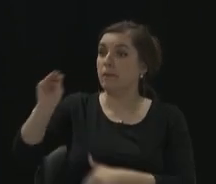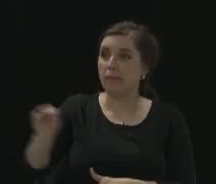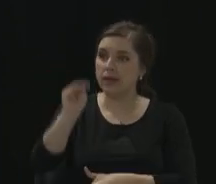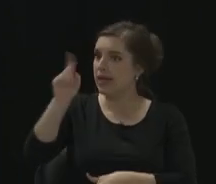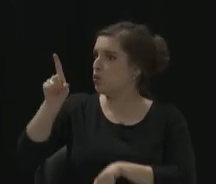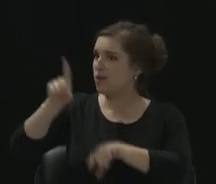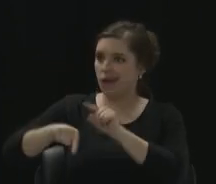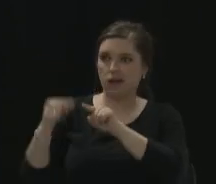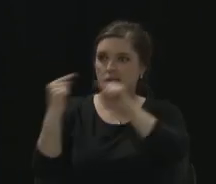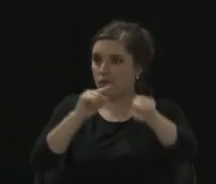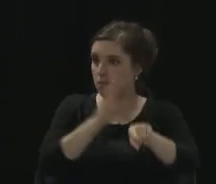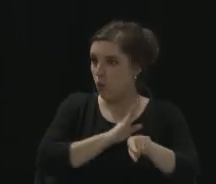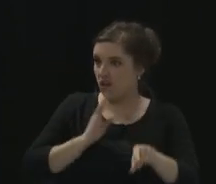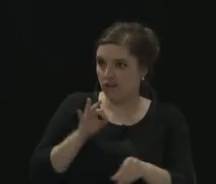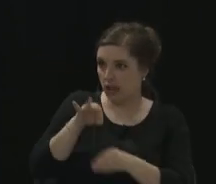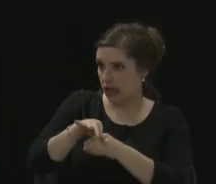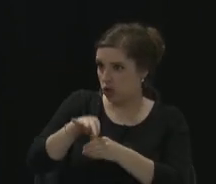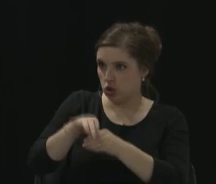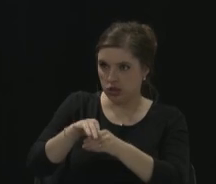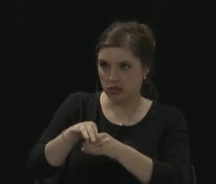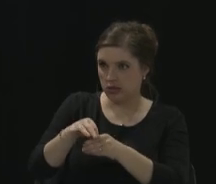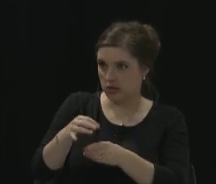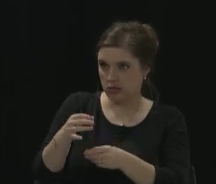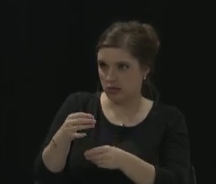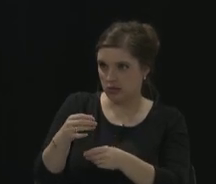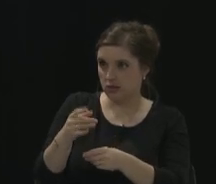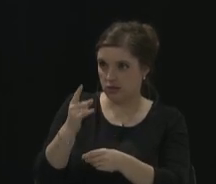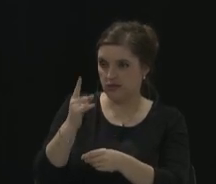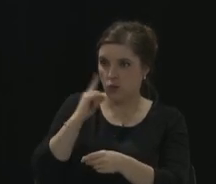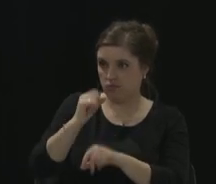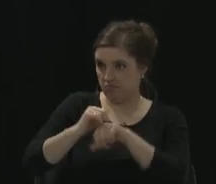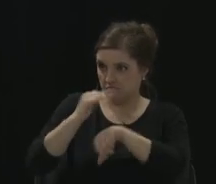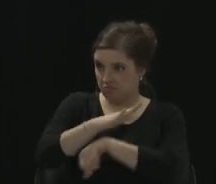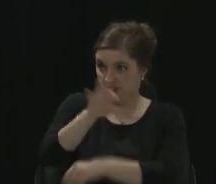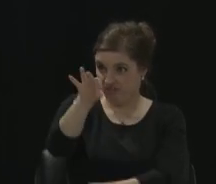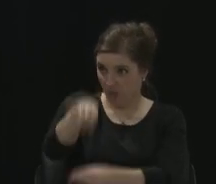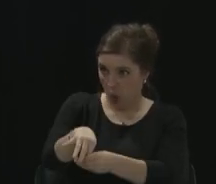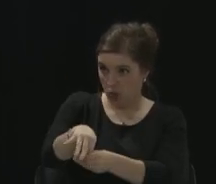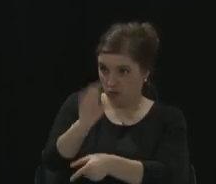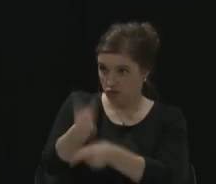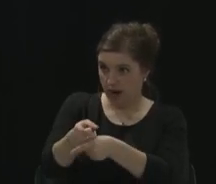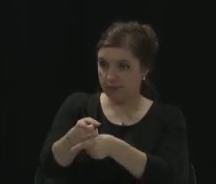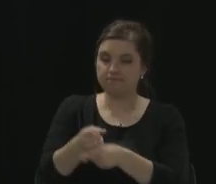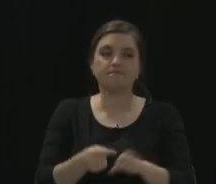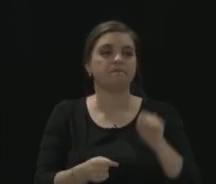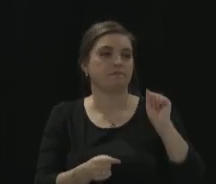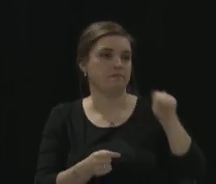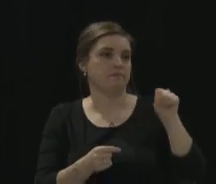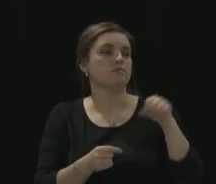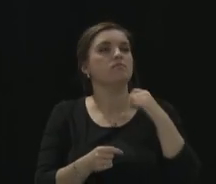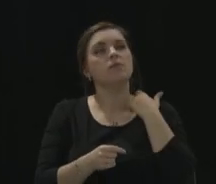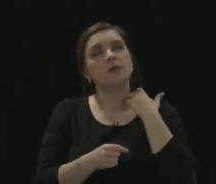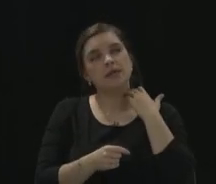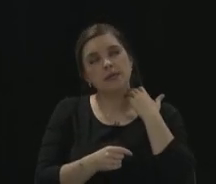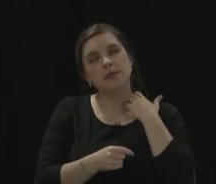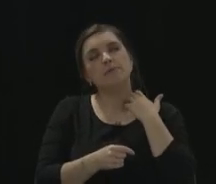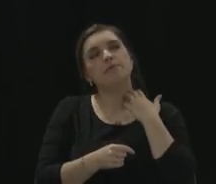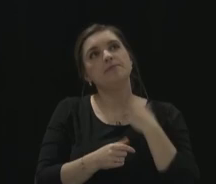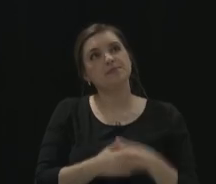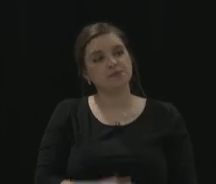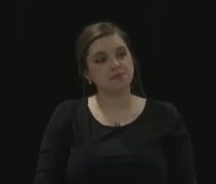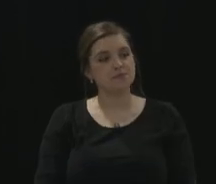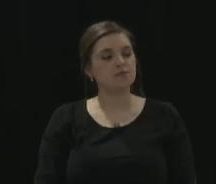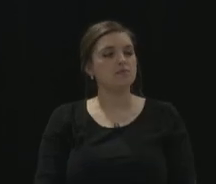the Board of Elections dropping off in advance. Have I got that right? That's absolutely right. Give me a second to